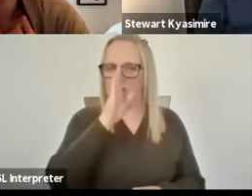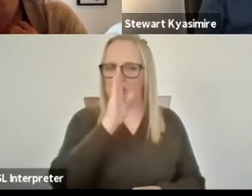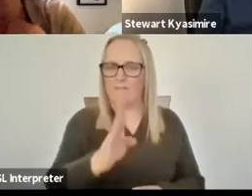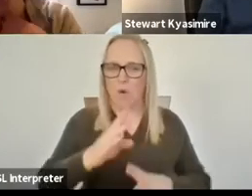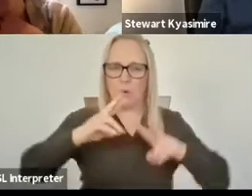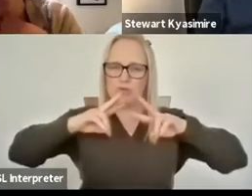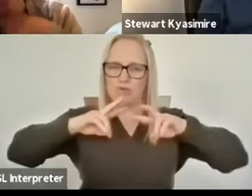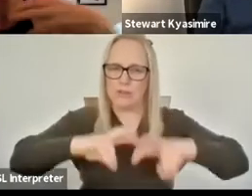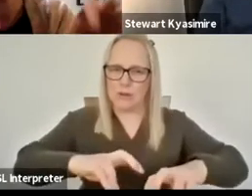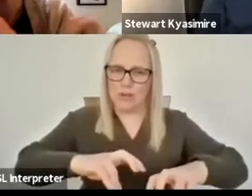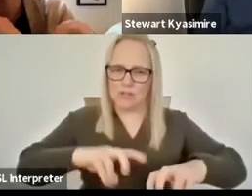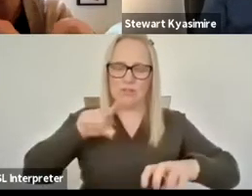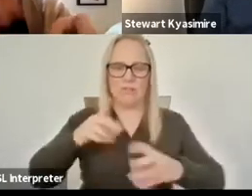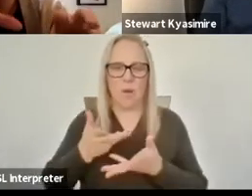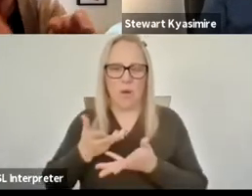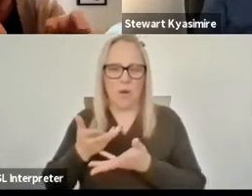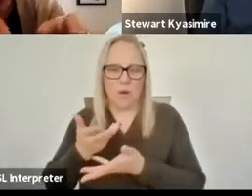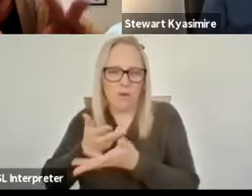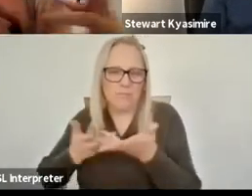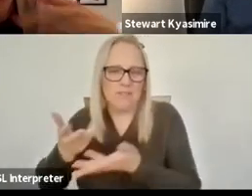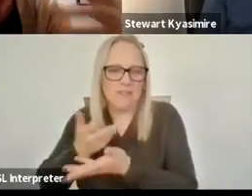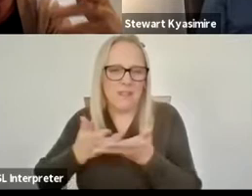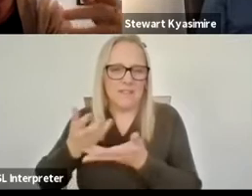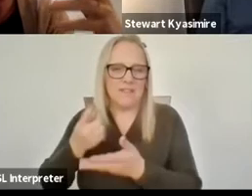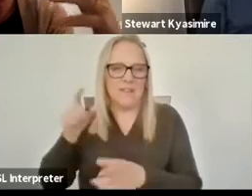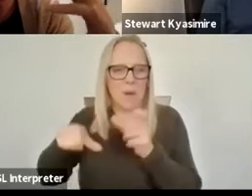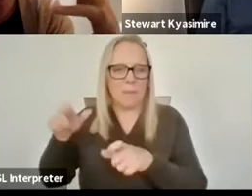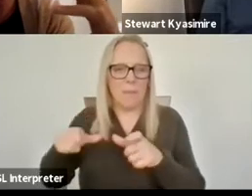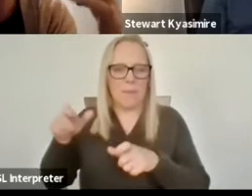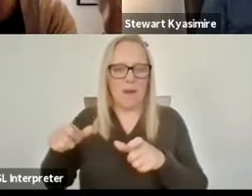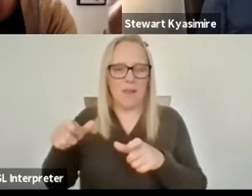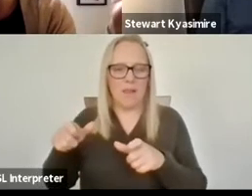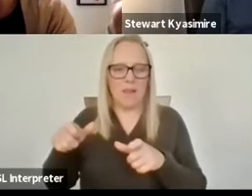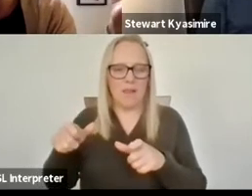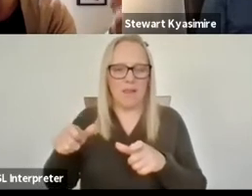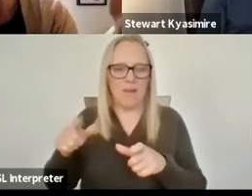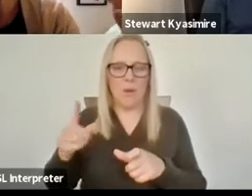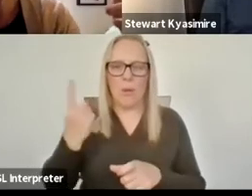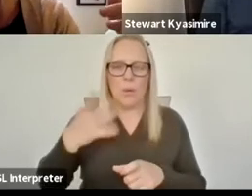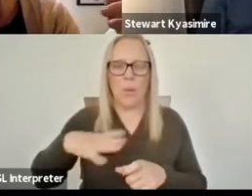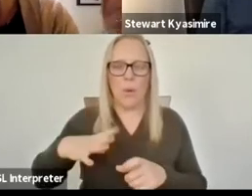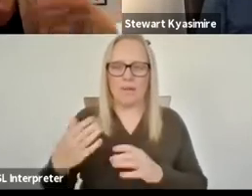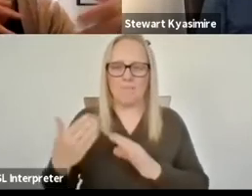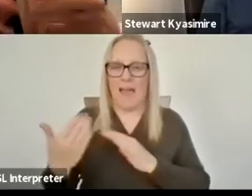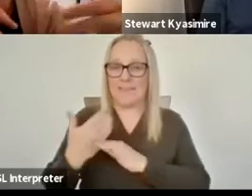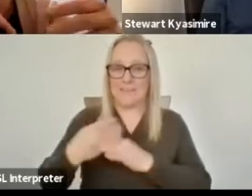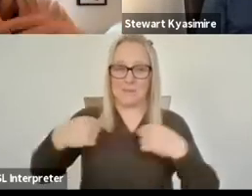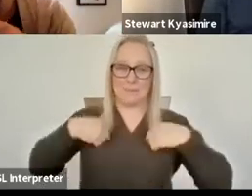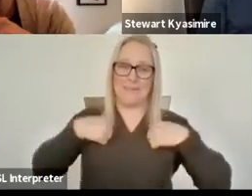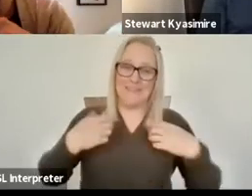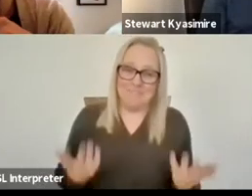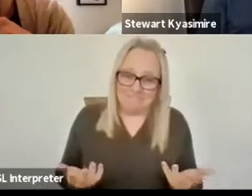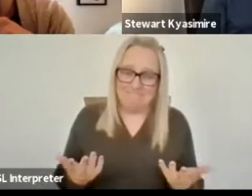for groups of people who have applied in uh to get access to me for their sins um it's a conversation